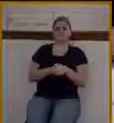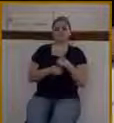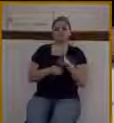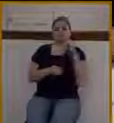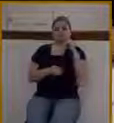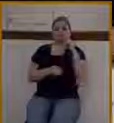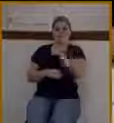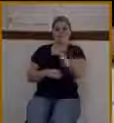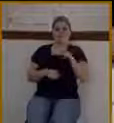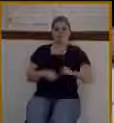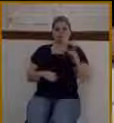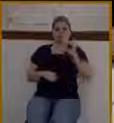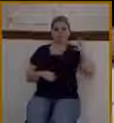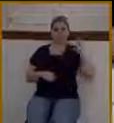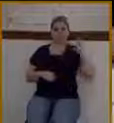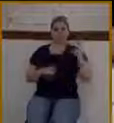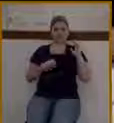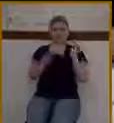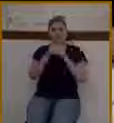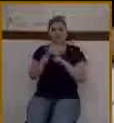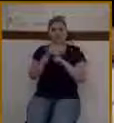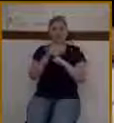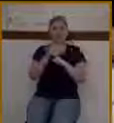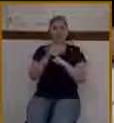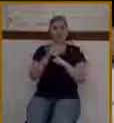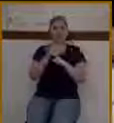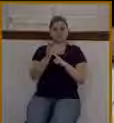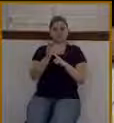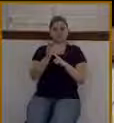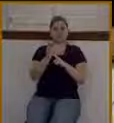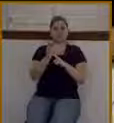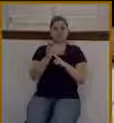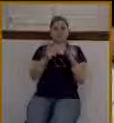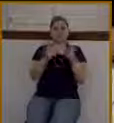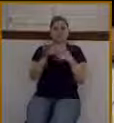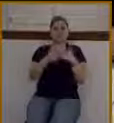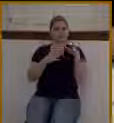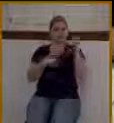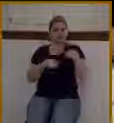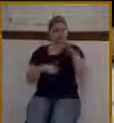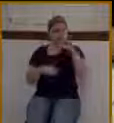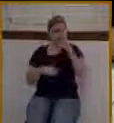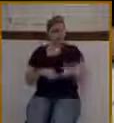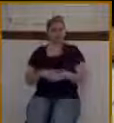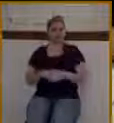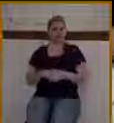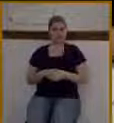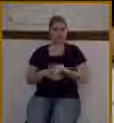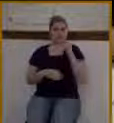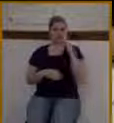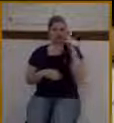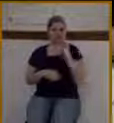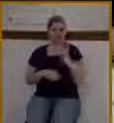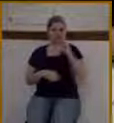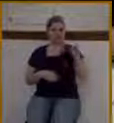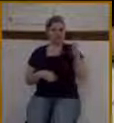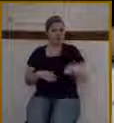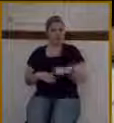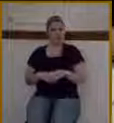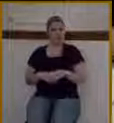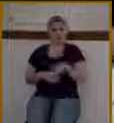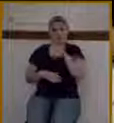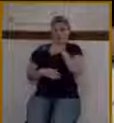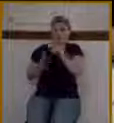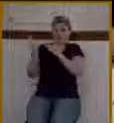beast of burden whenever he had the need. And here Jesus is exercising his divine right. And he said to them, You just tell them